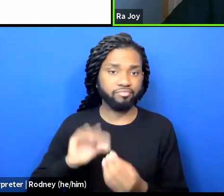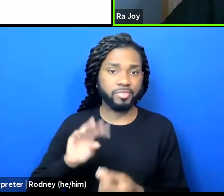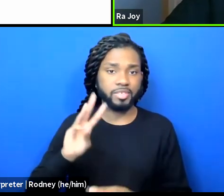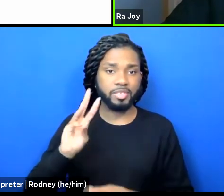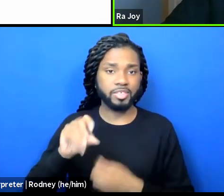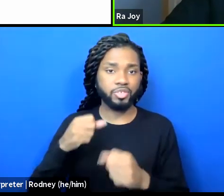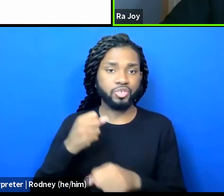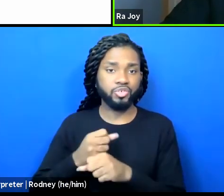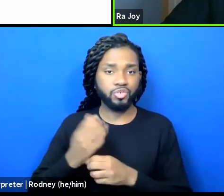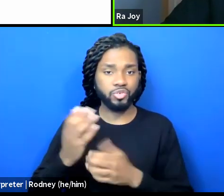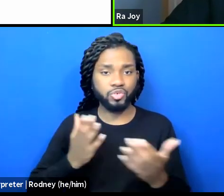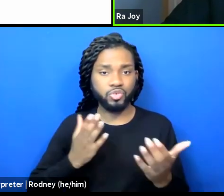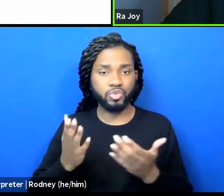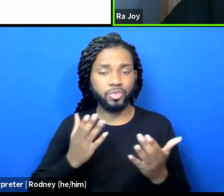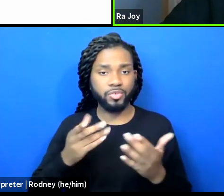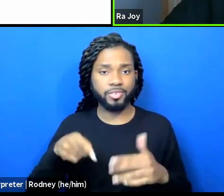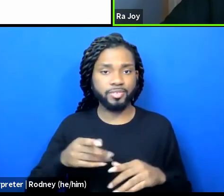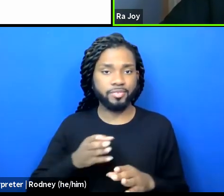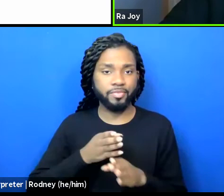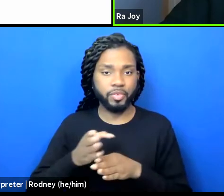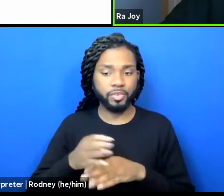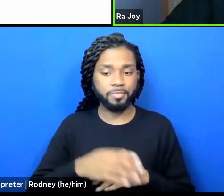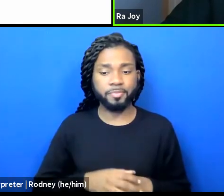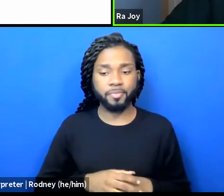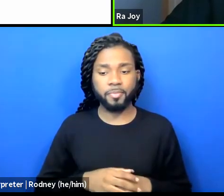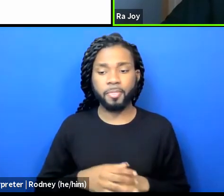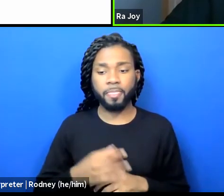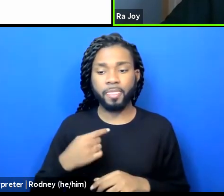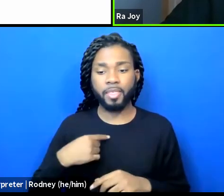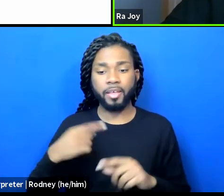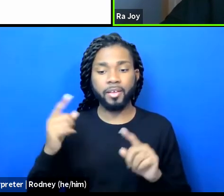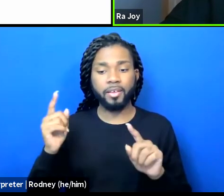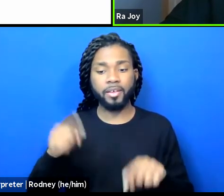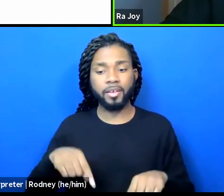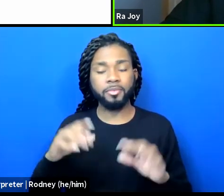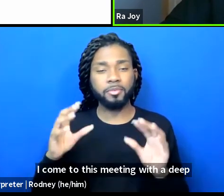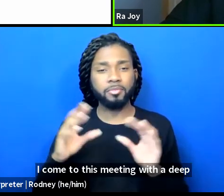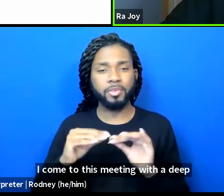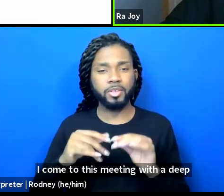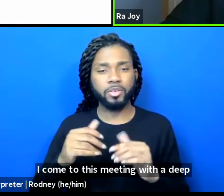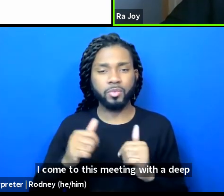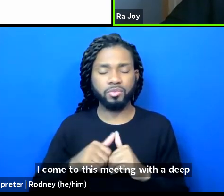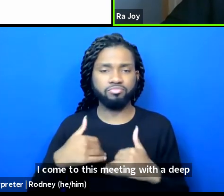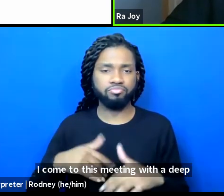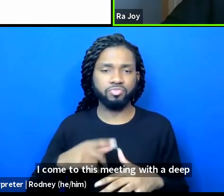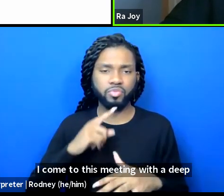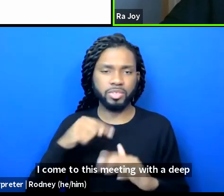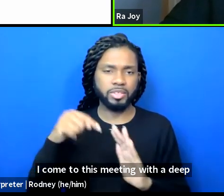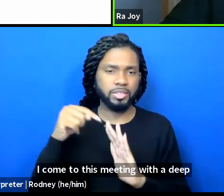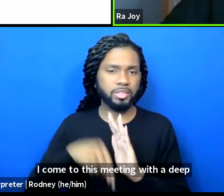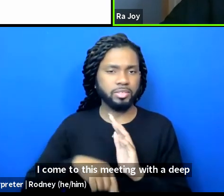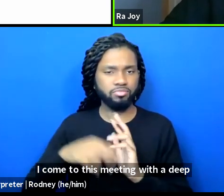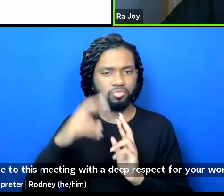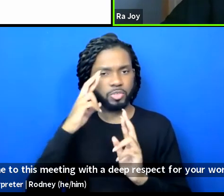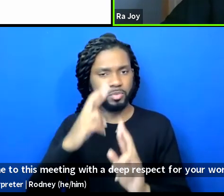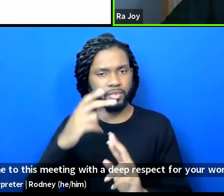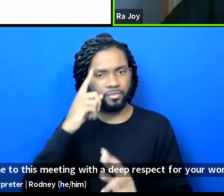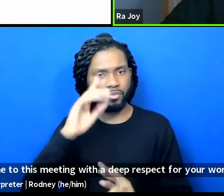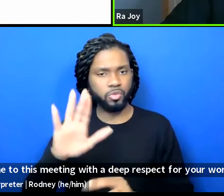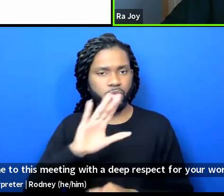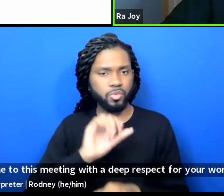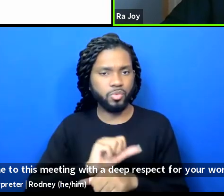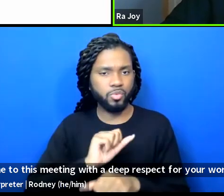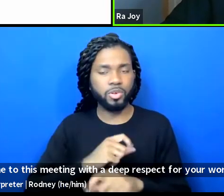service to the field. I come to this meeting with a deep respect for your work and a great deal